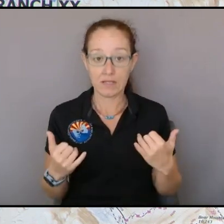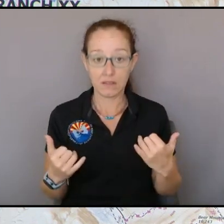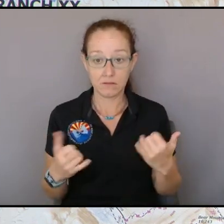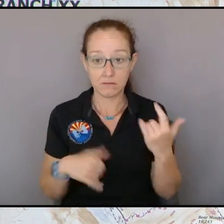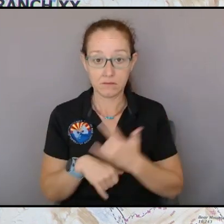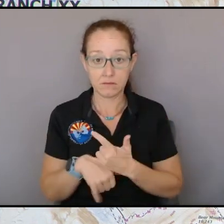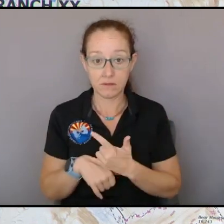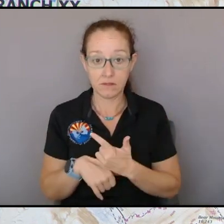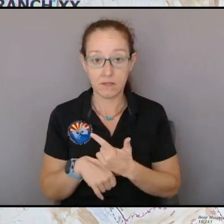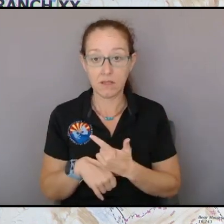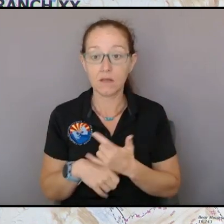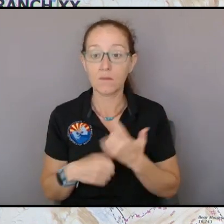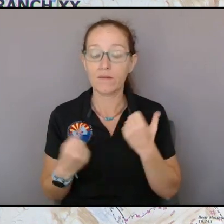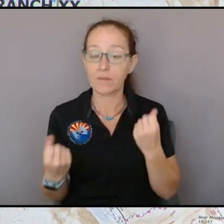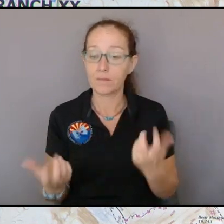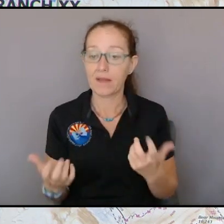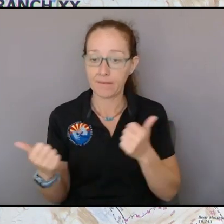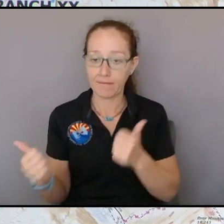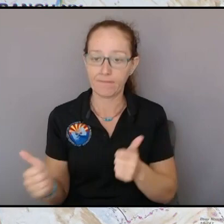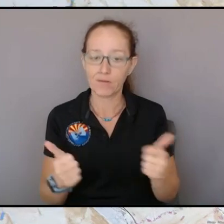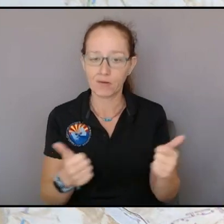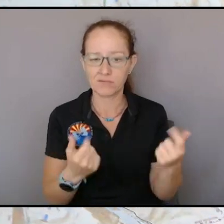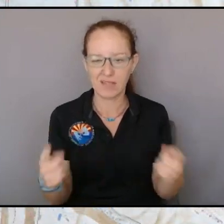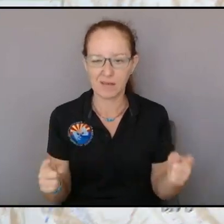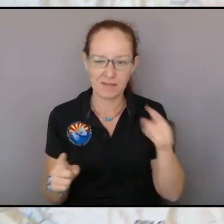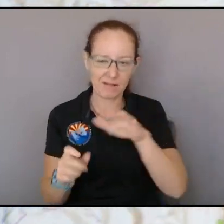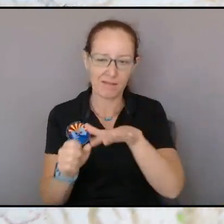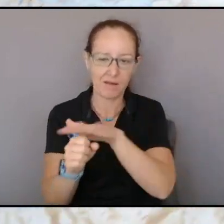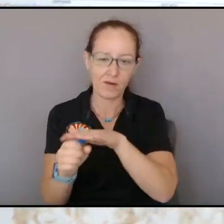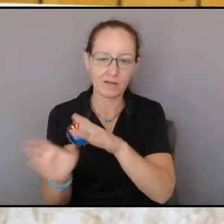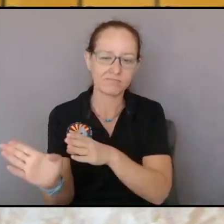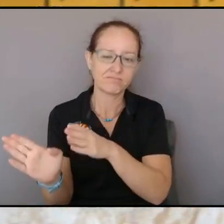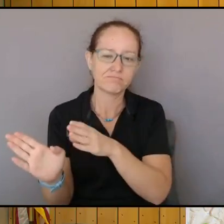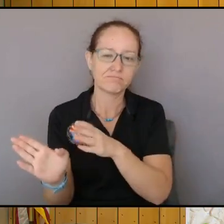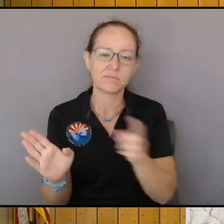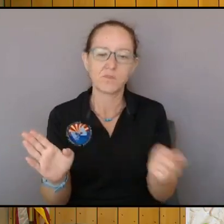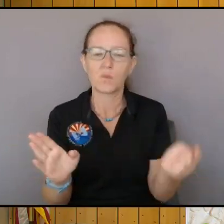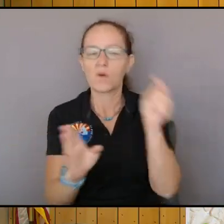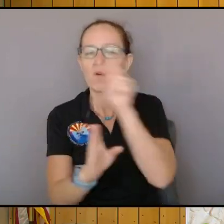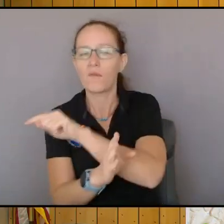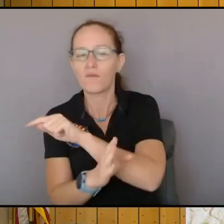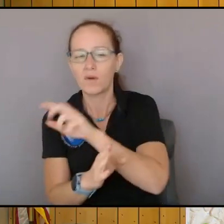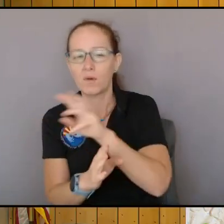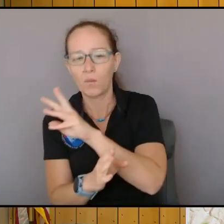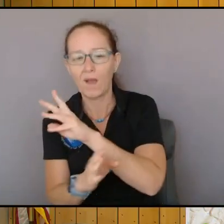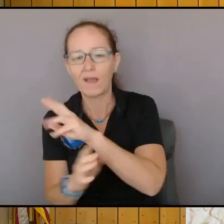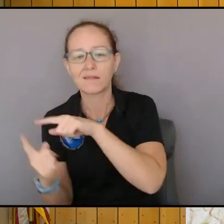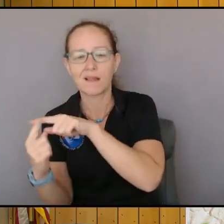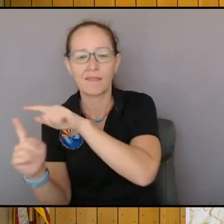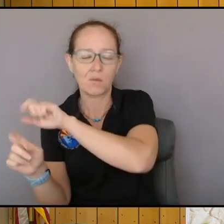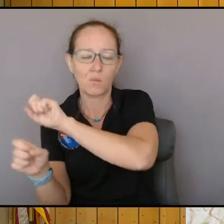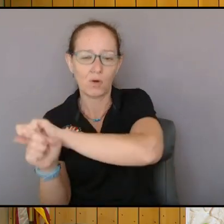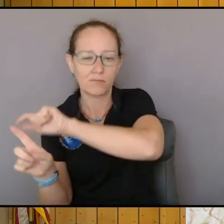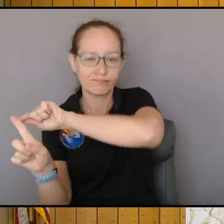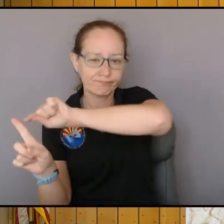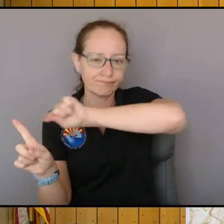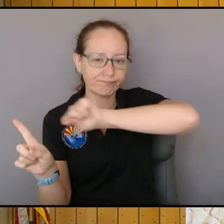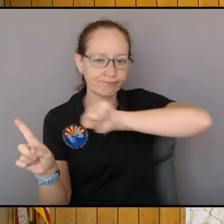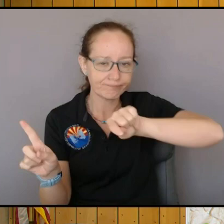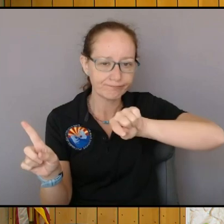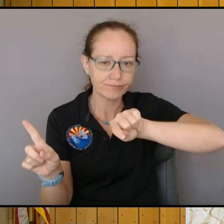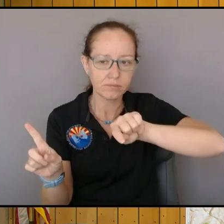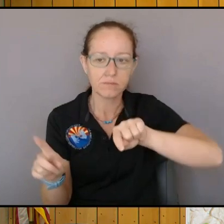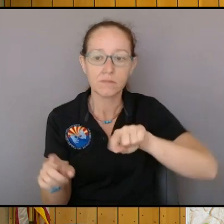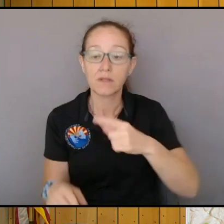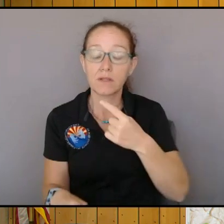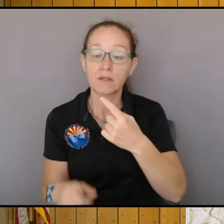that are going on in here and I'm I think I'll just go over here to the west and we'll start far out and go close in so this where it says m all the